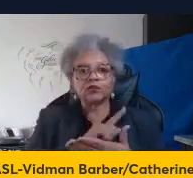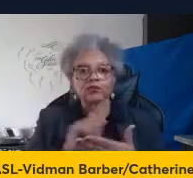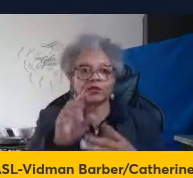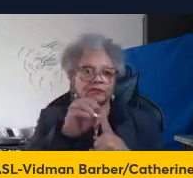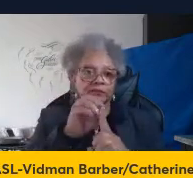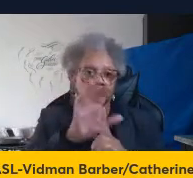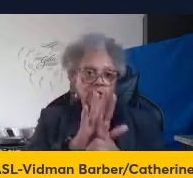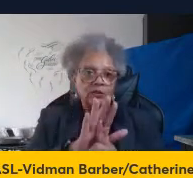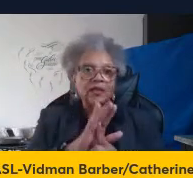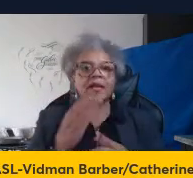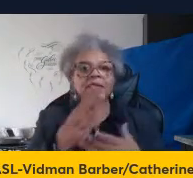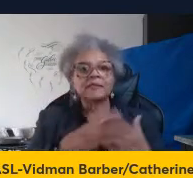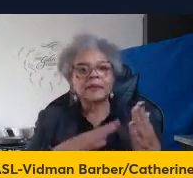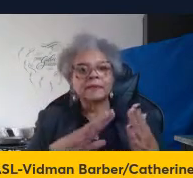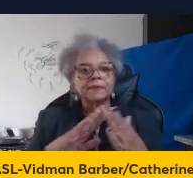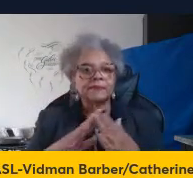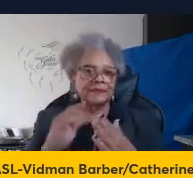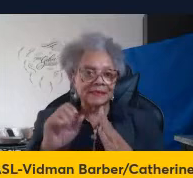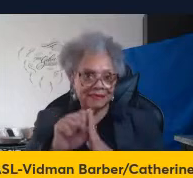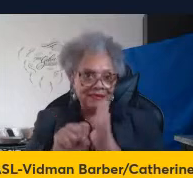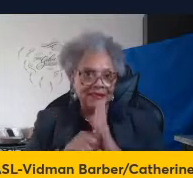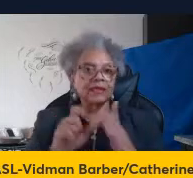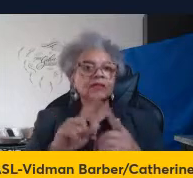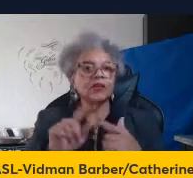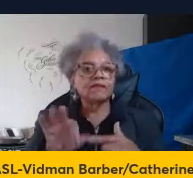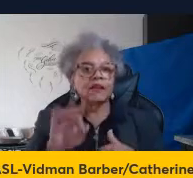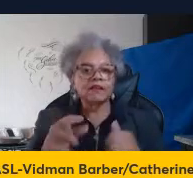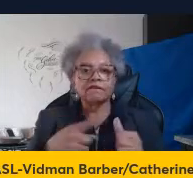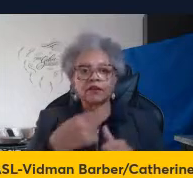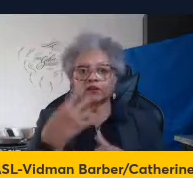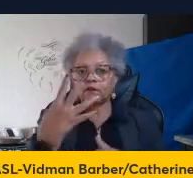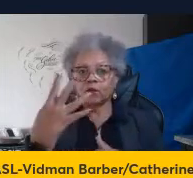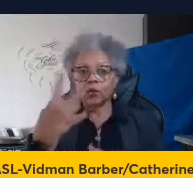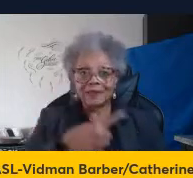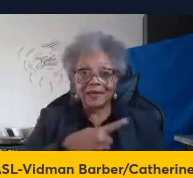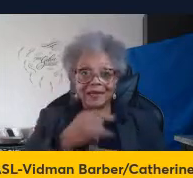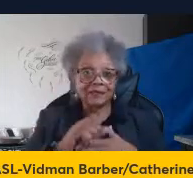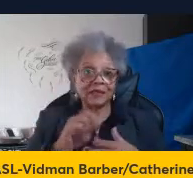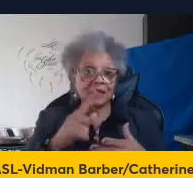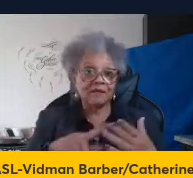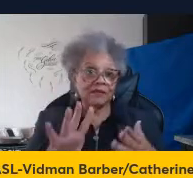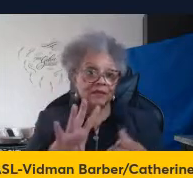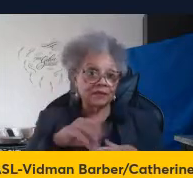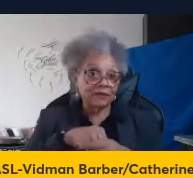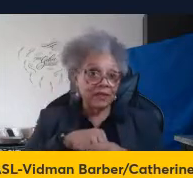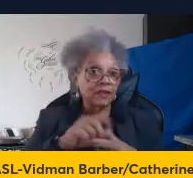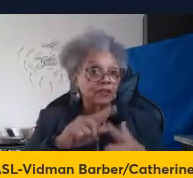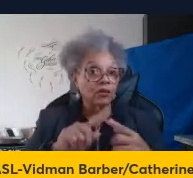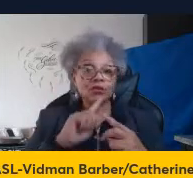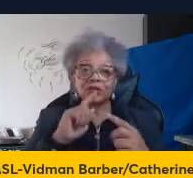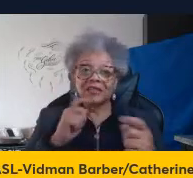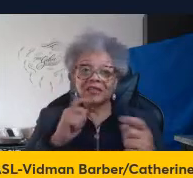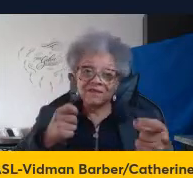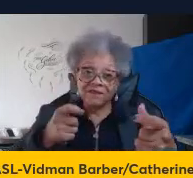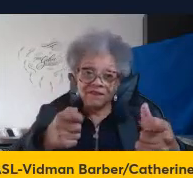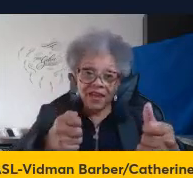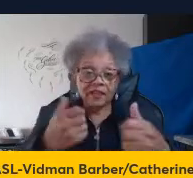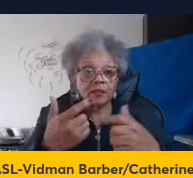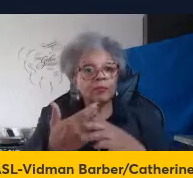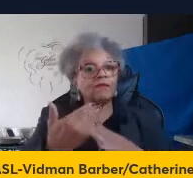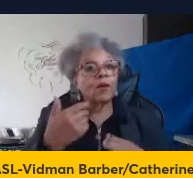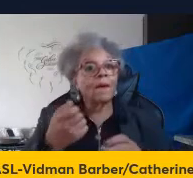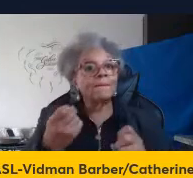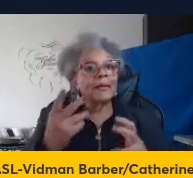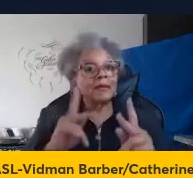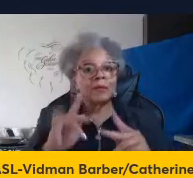And in some studies, you can find it within the first four days of expected transmission. So, this is incredibly fast before many people are even